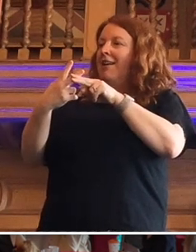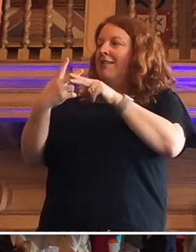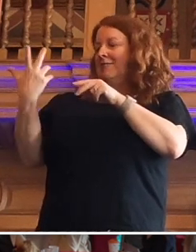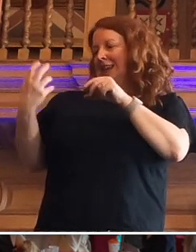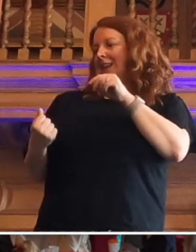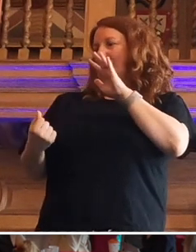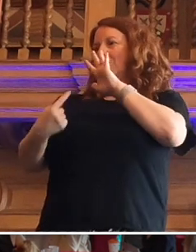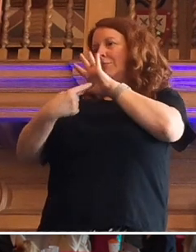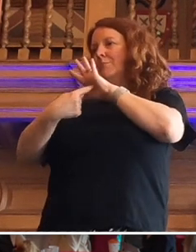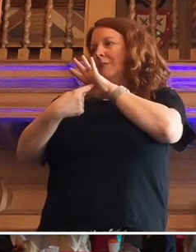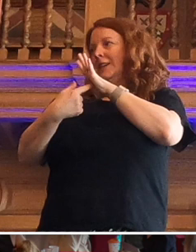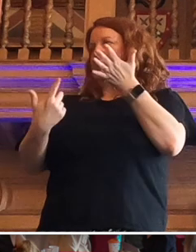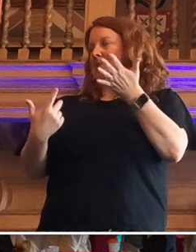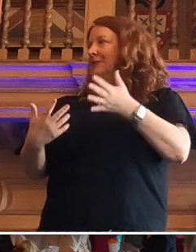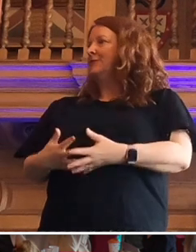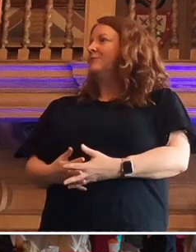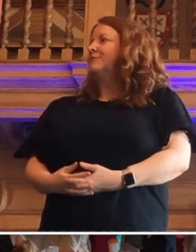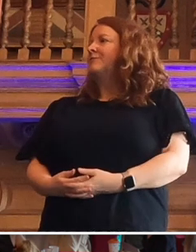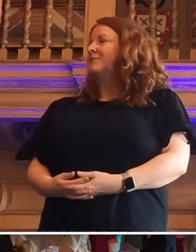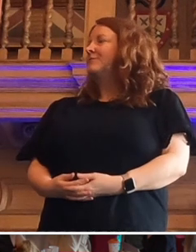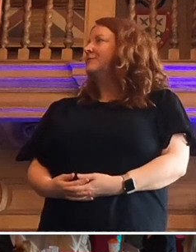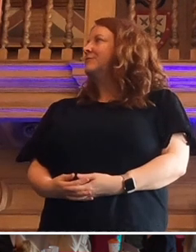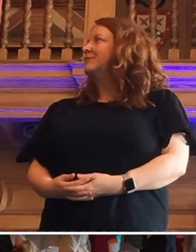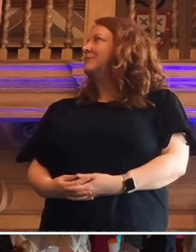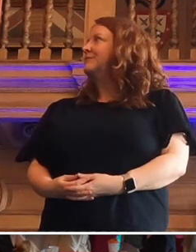matters less. And so on.